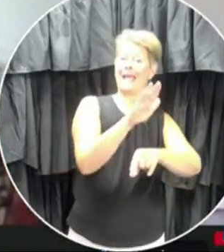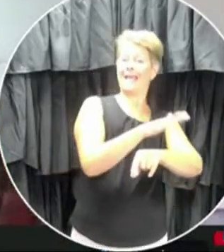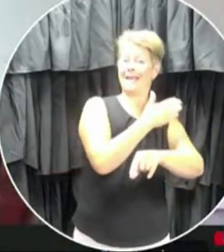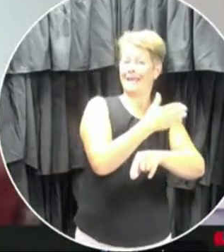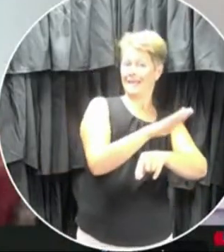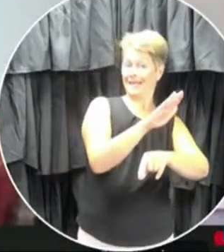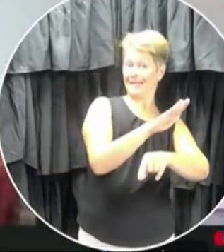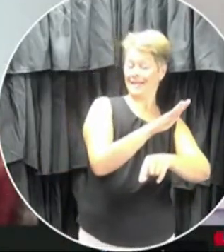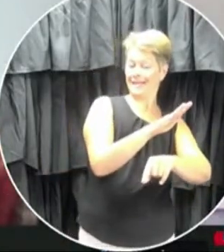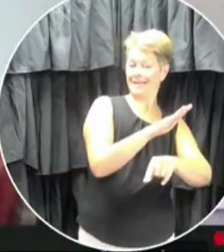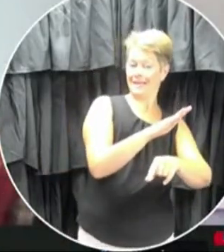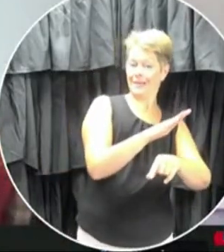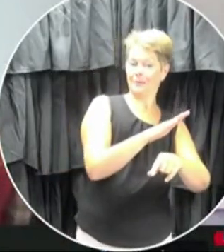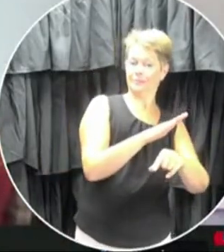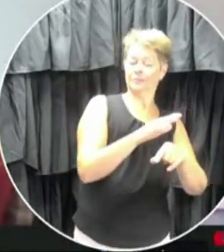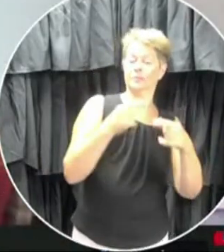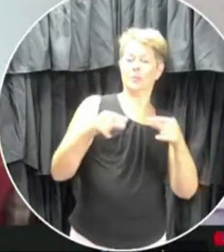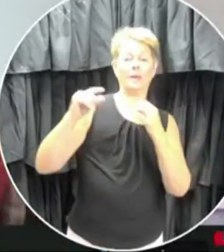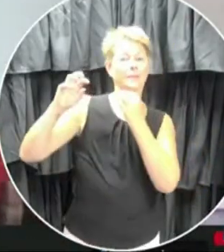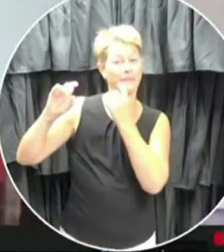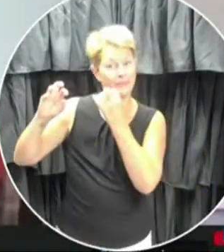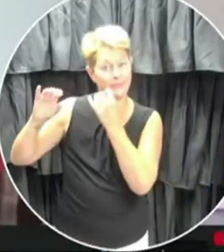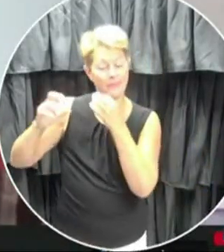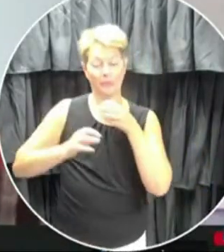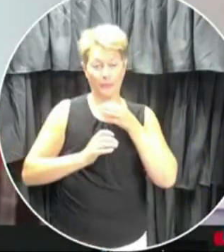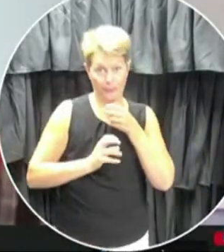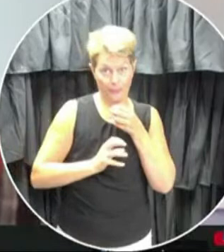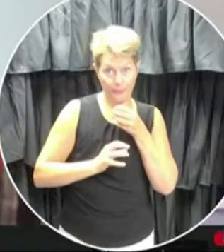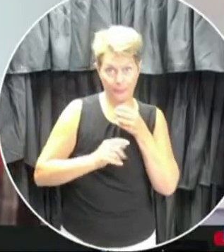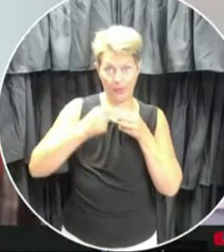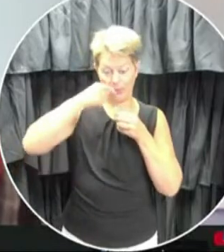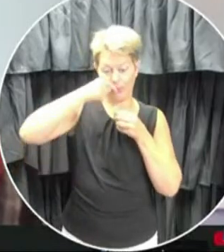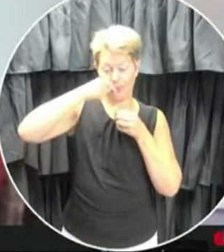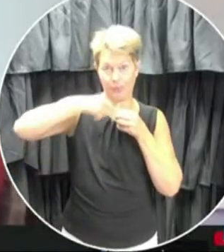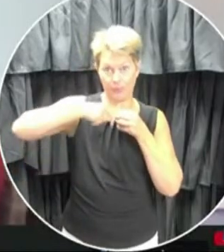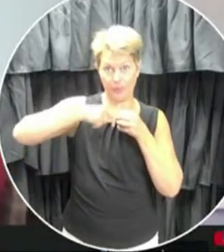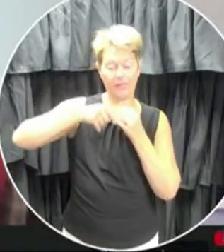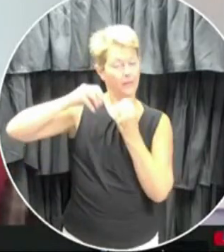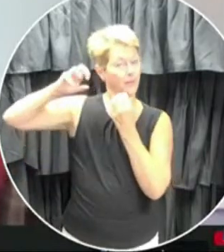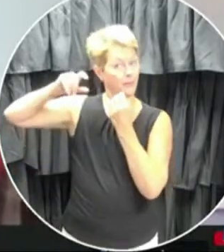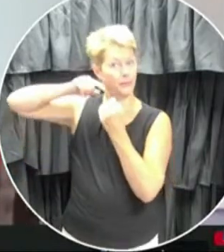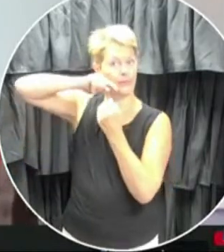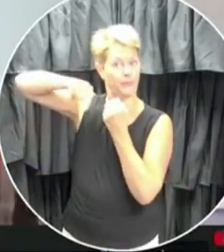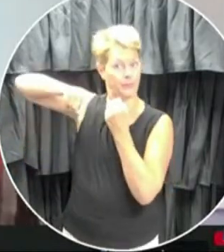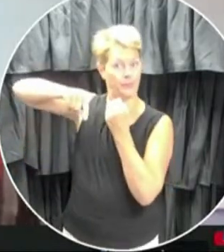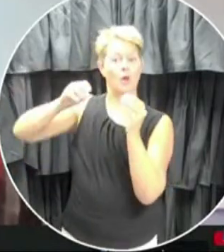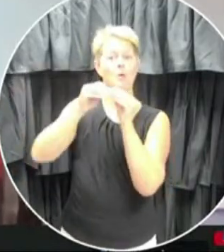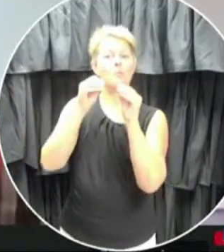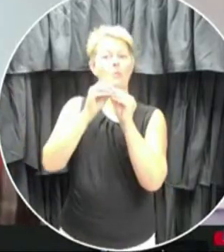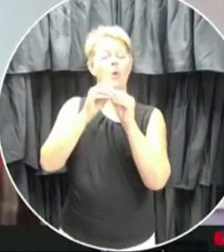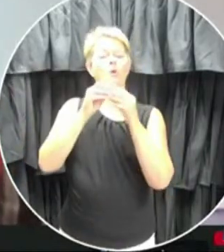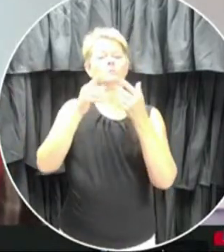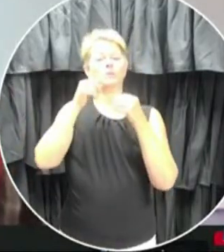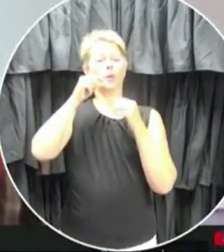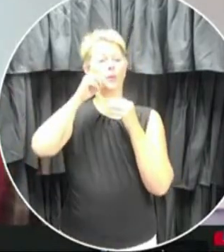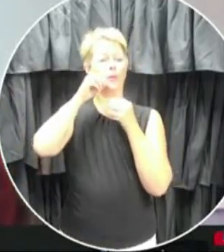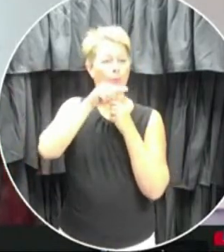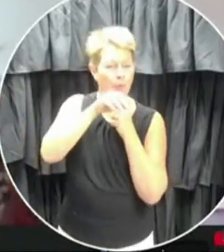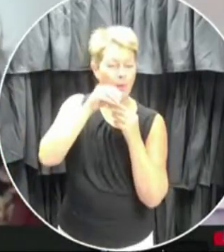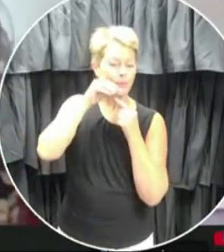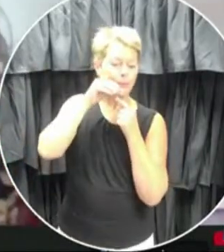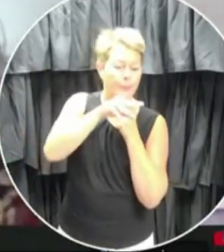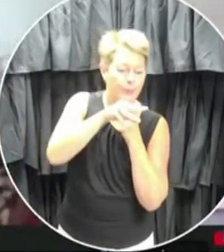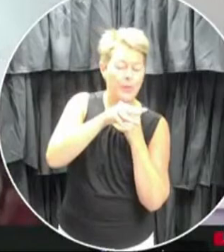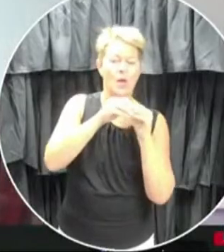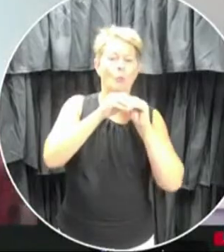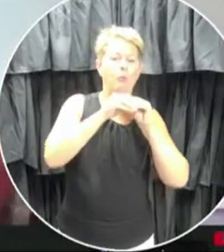um, play certain instruments, there may be, uh, and we, we produce more force behind that, uh, and so we may